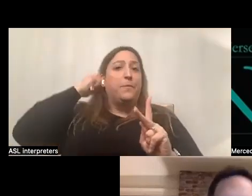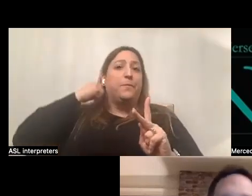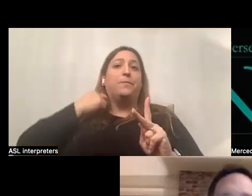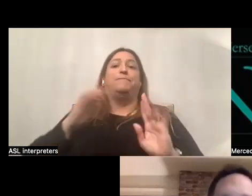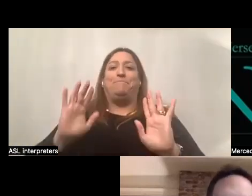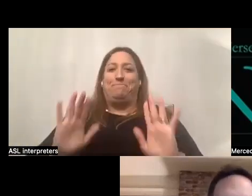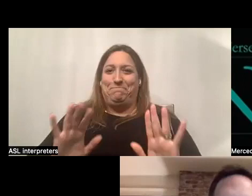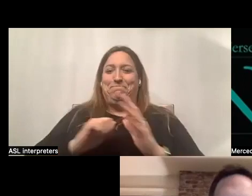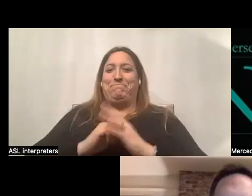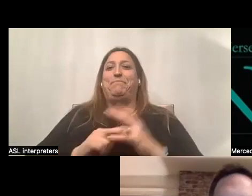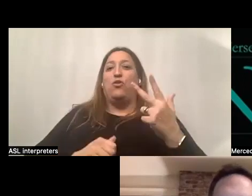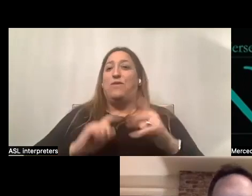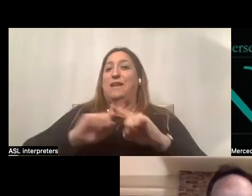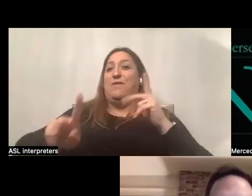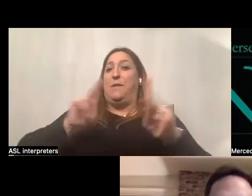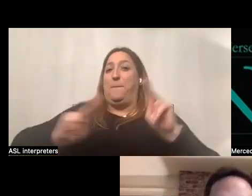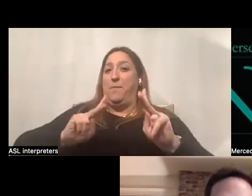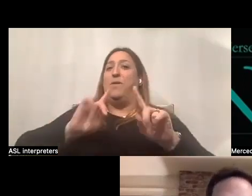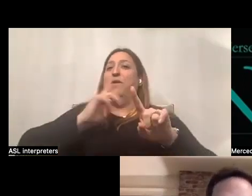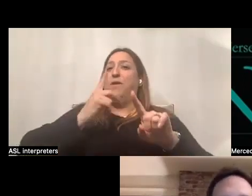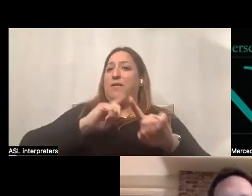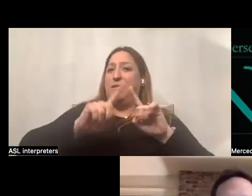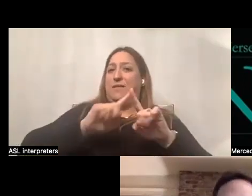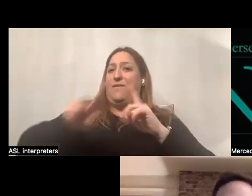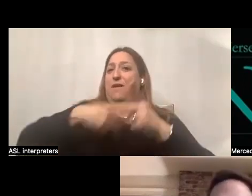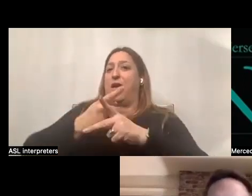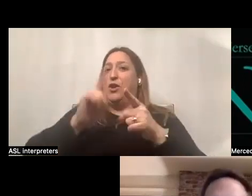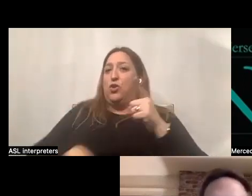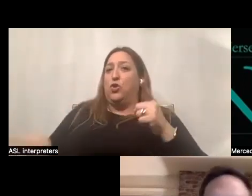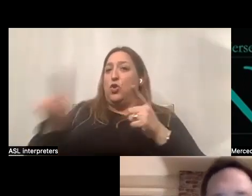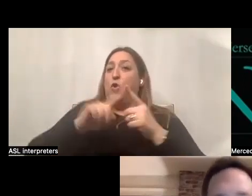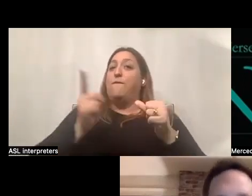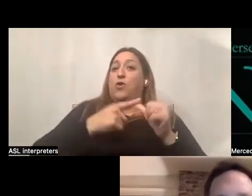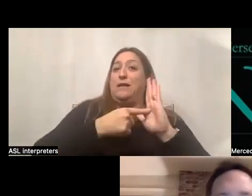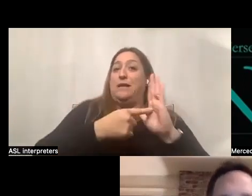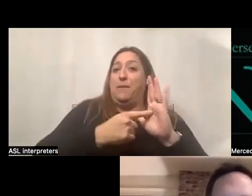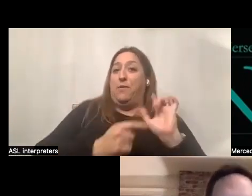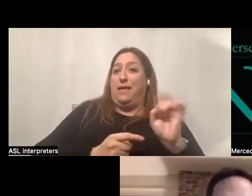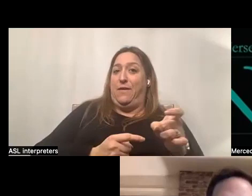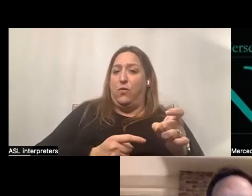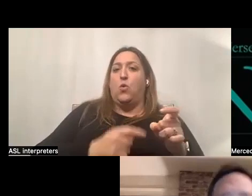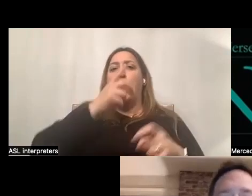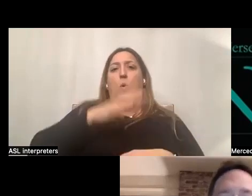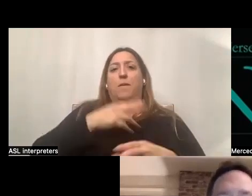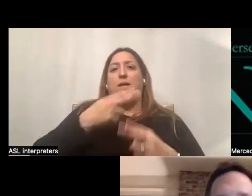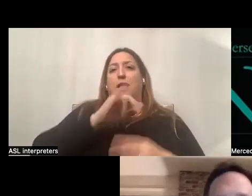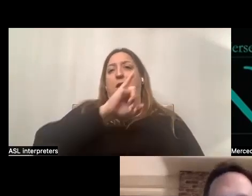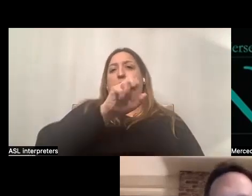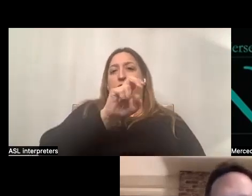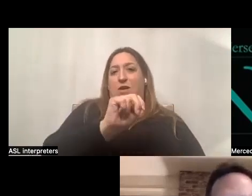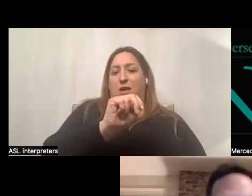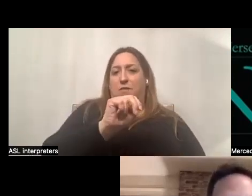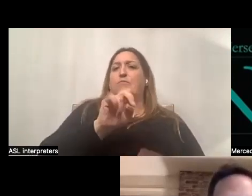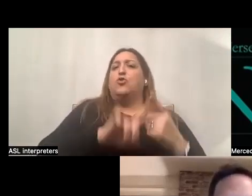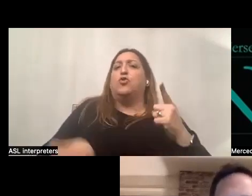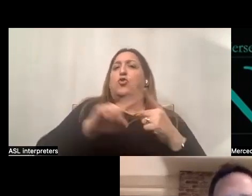Ah, sorry. Here are three different people of very different types of circles. the first example I want to give you is this woman named Jen. Jen's circle consisted